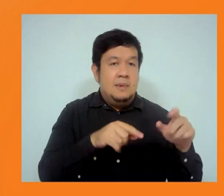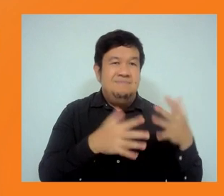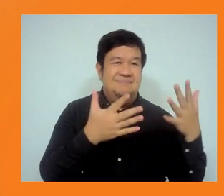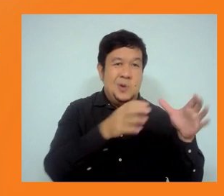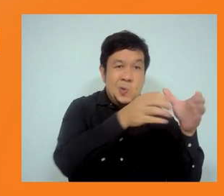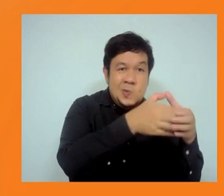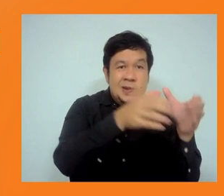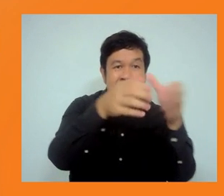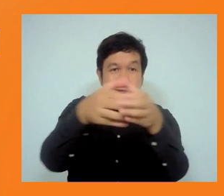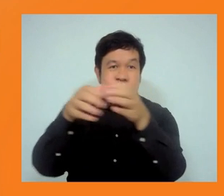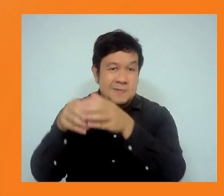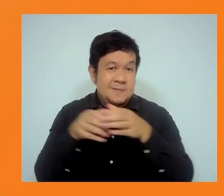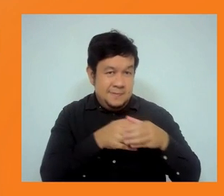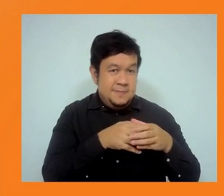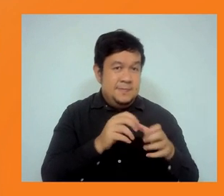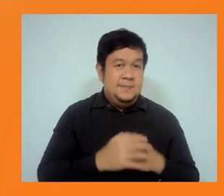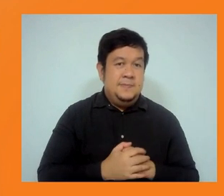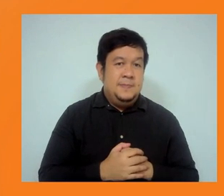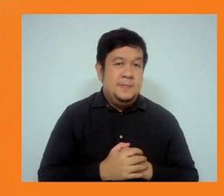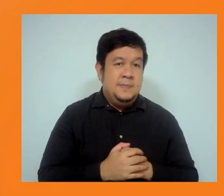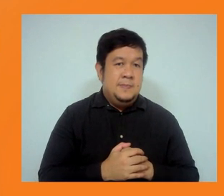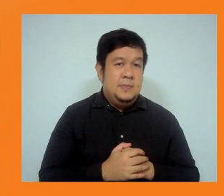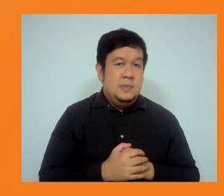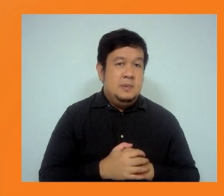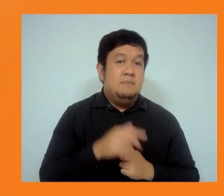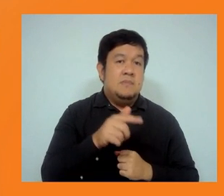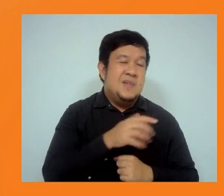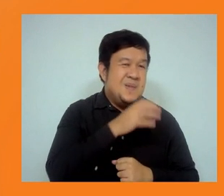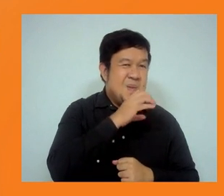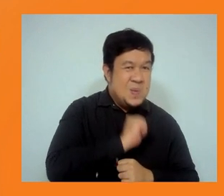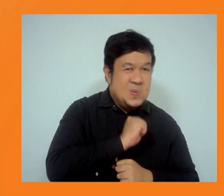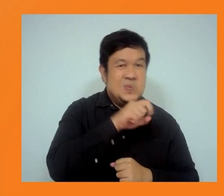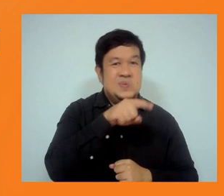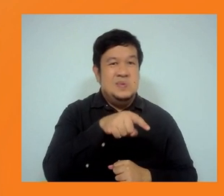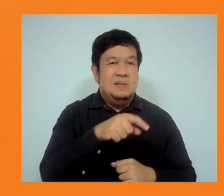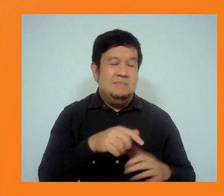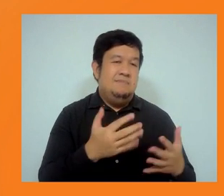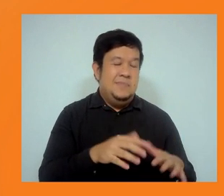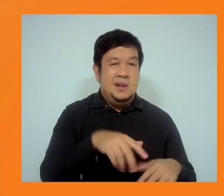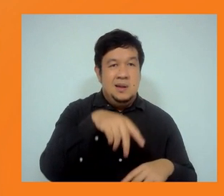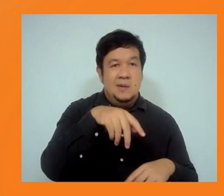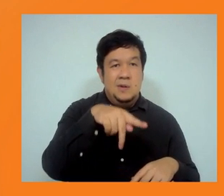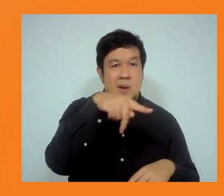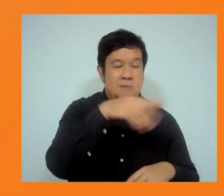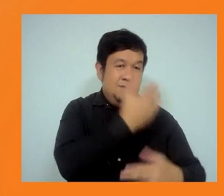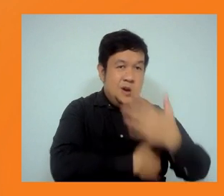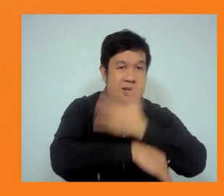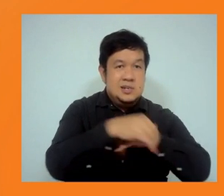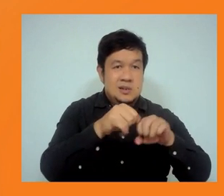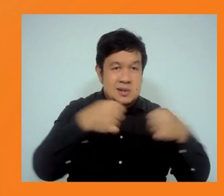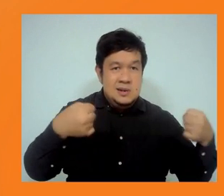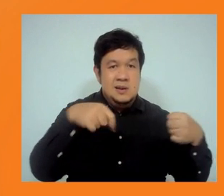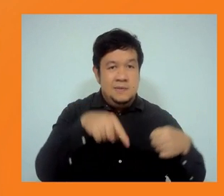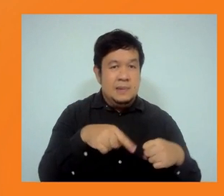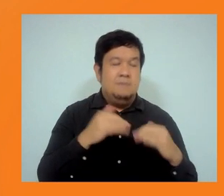and people with disabilities. Plus, we also need to ensure equality and non-discrimination, which